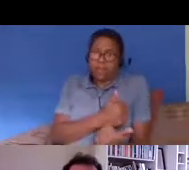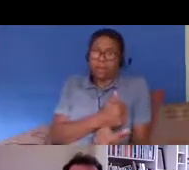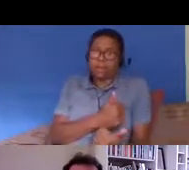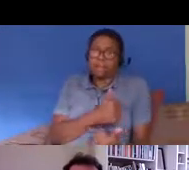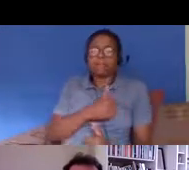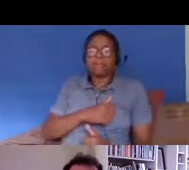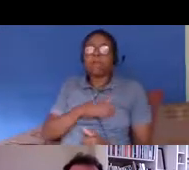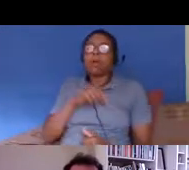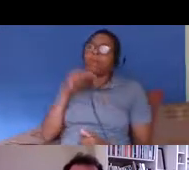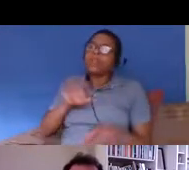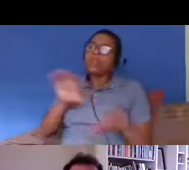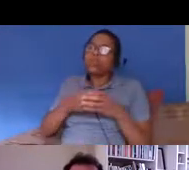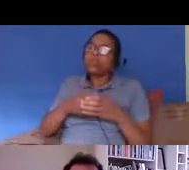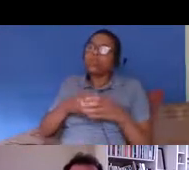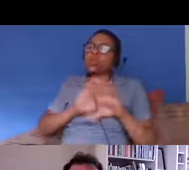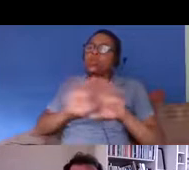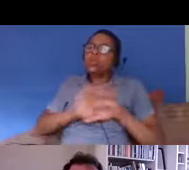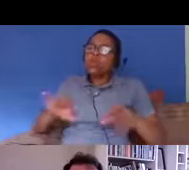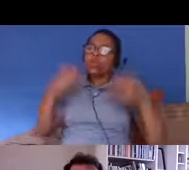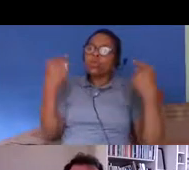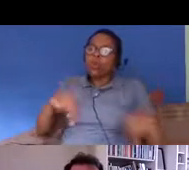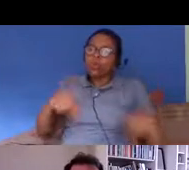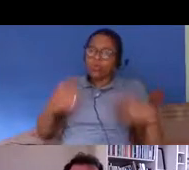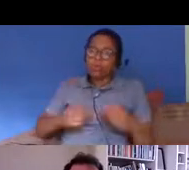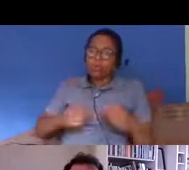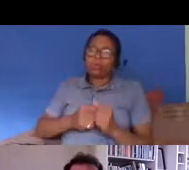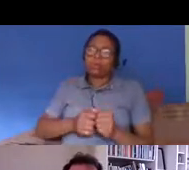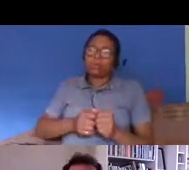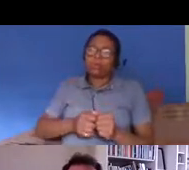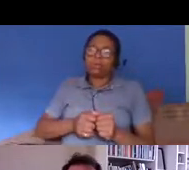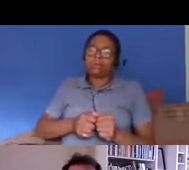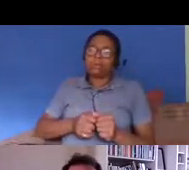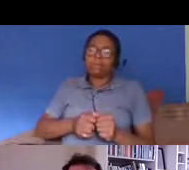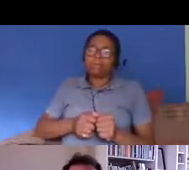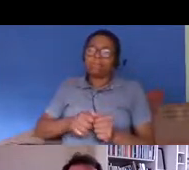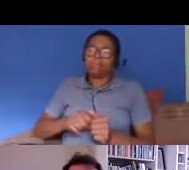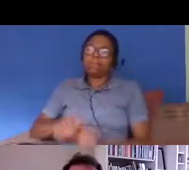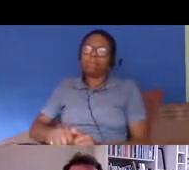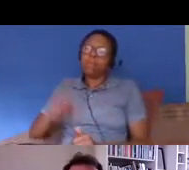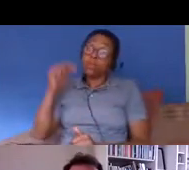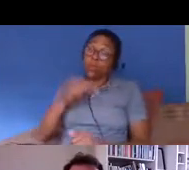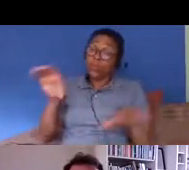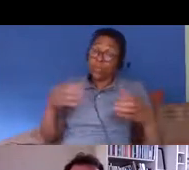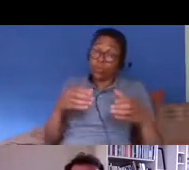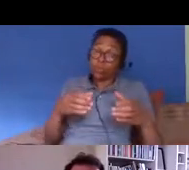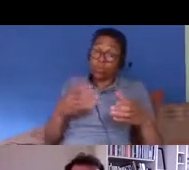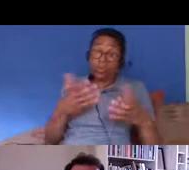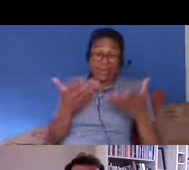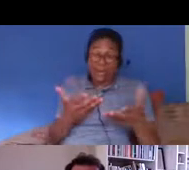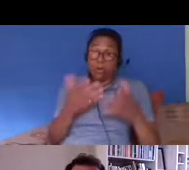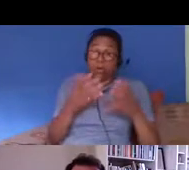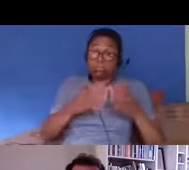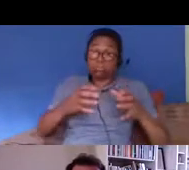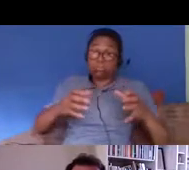unauthorized they're not they don't have lawful permission to be here and this group has been growing significantly